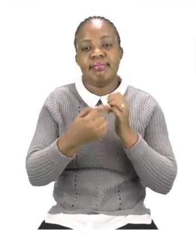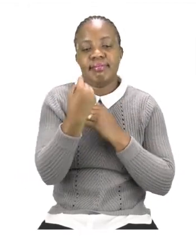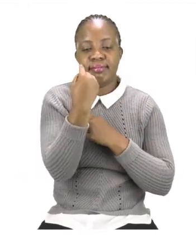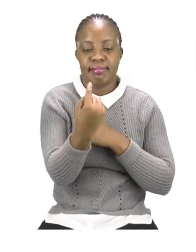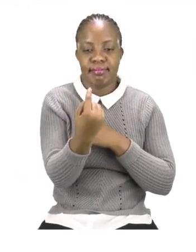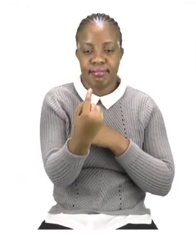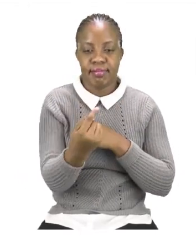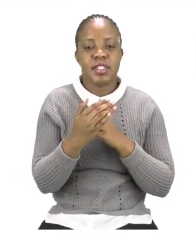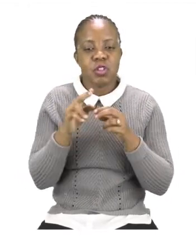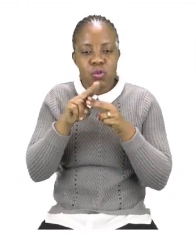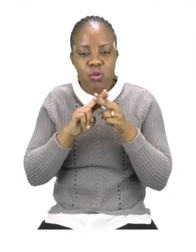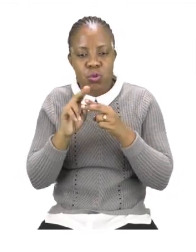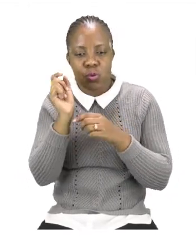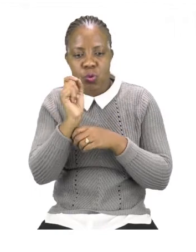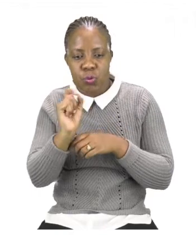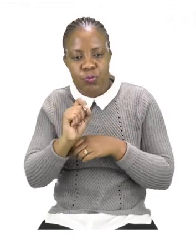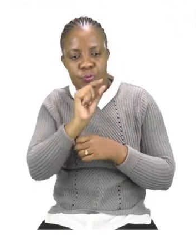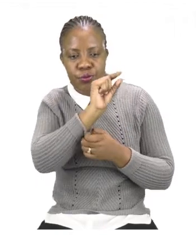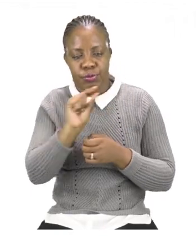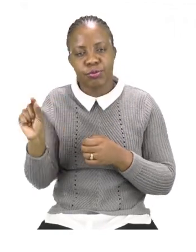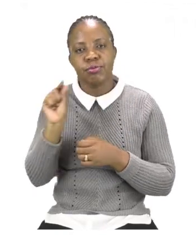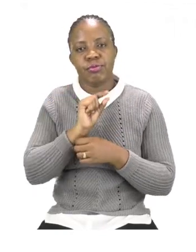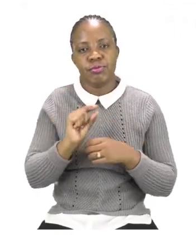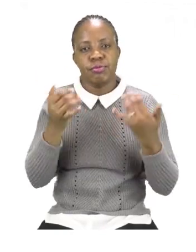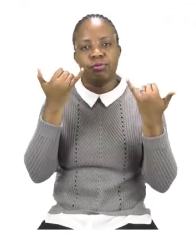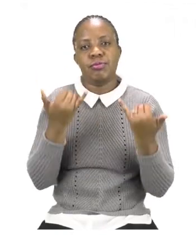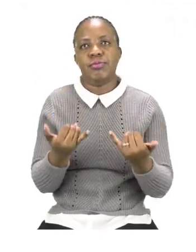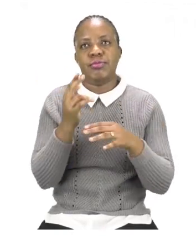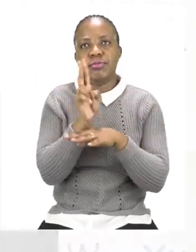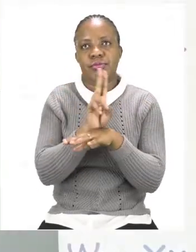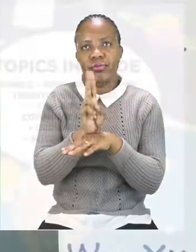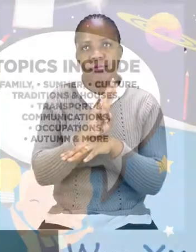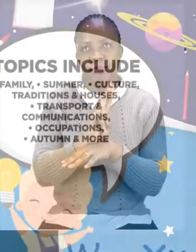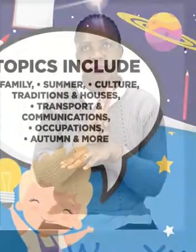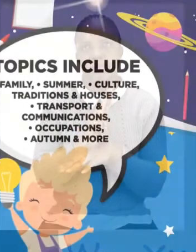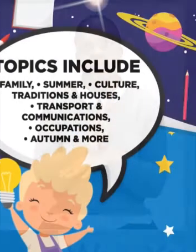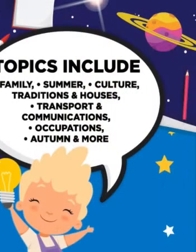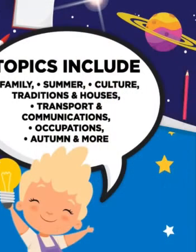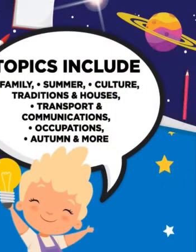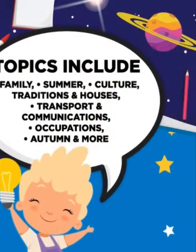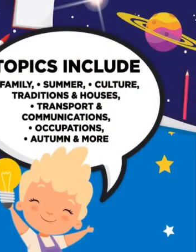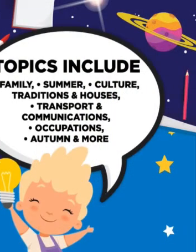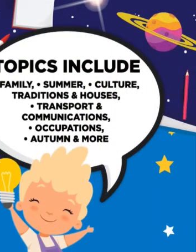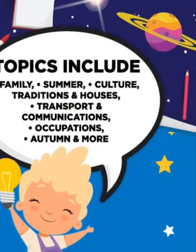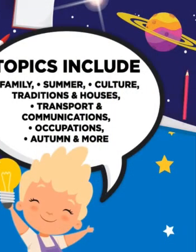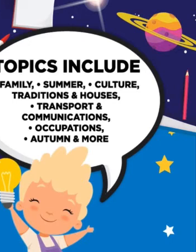sentences and we will see you just now after this short advert break. Do you have